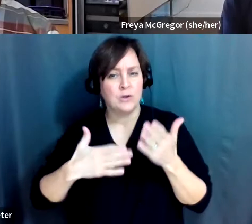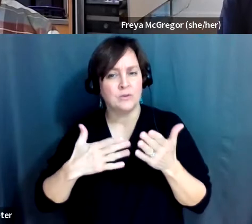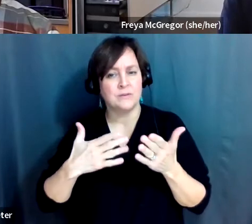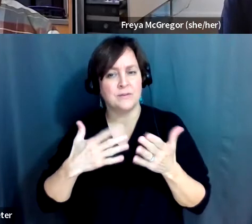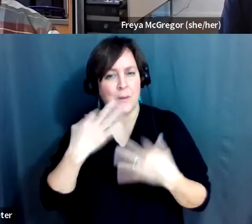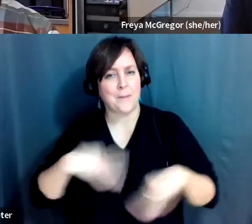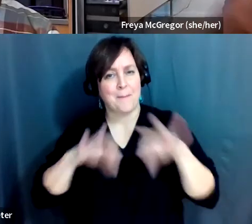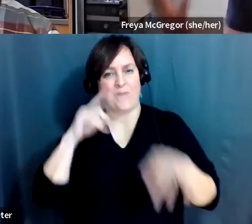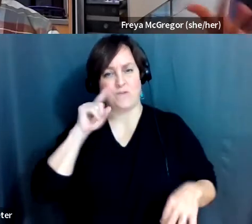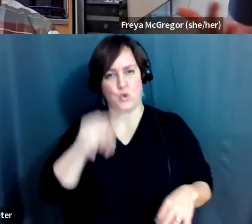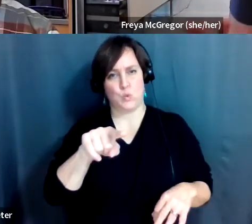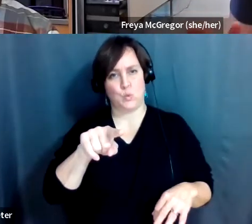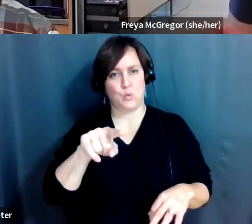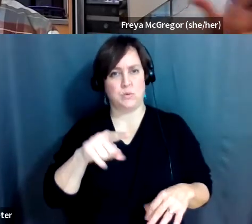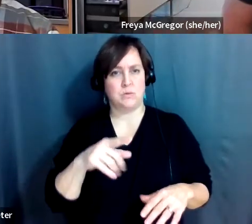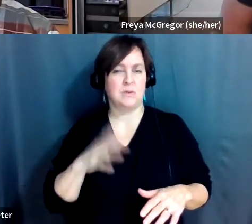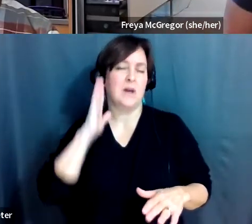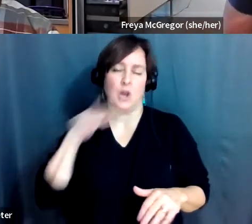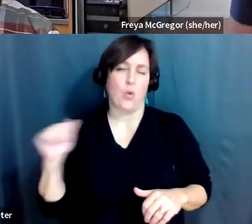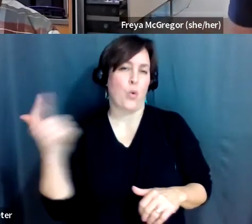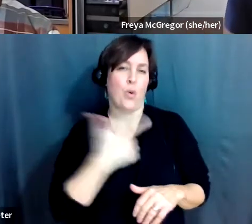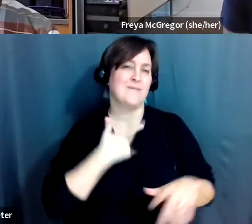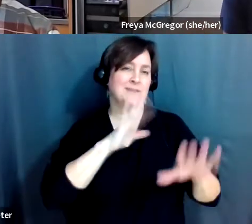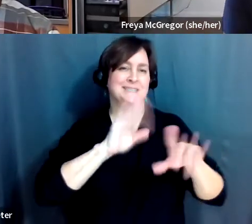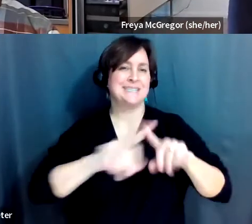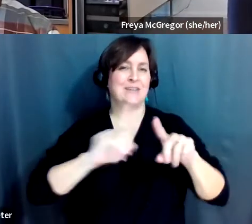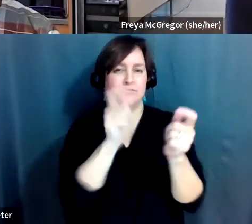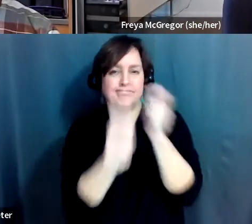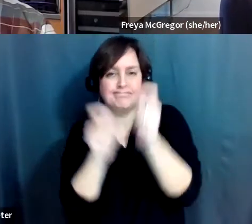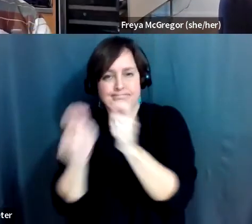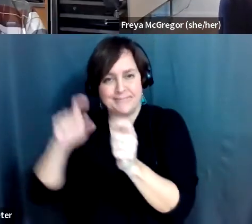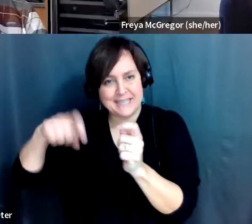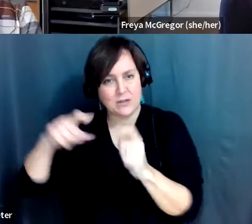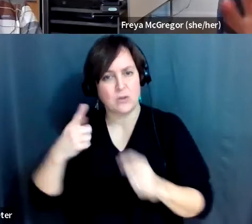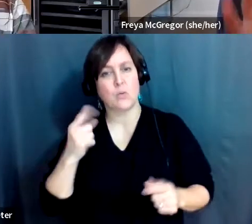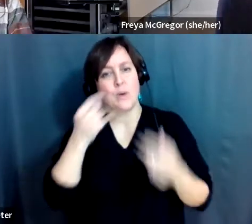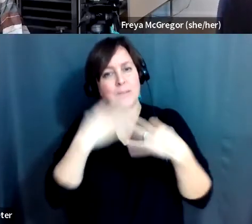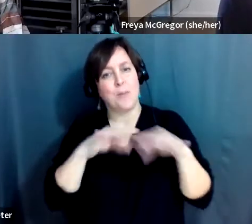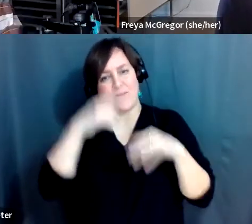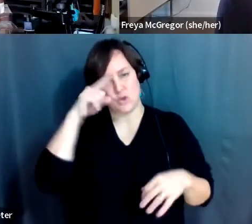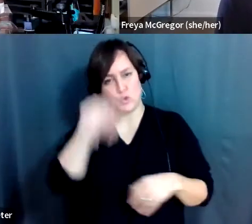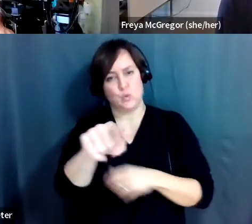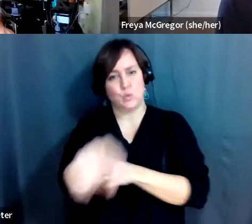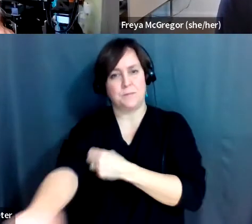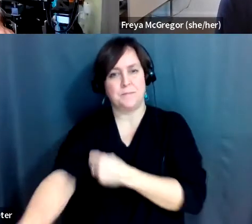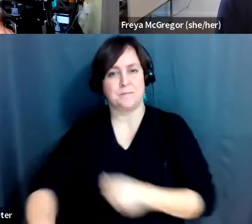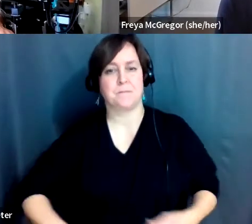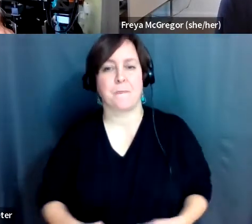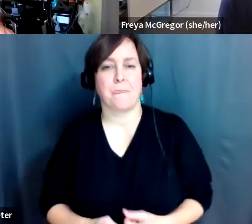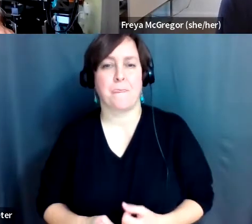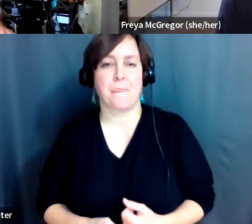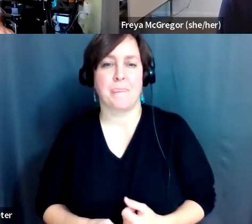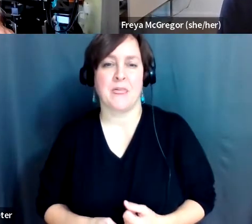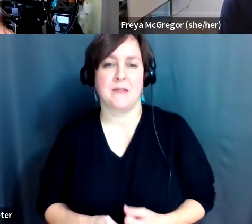important for you. Everyone's wheelchairs are different because everyone has different needs, and what bits of your wheelchair are